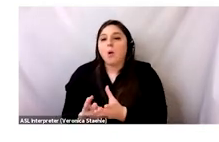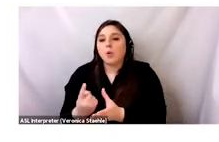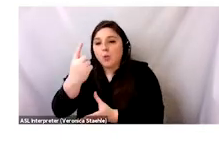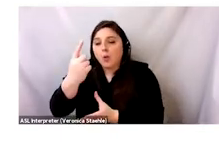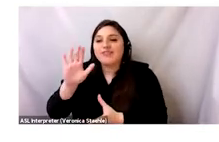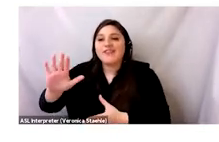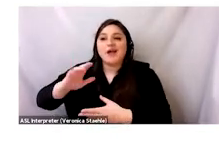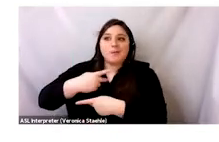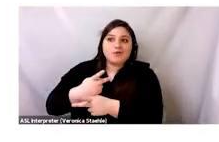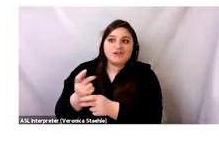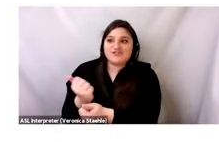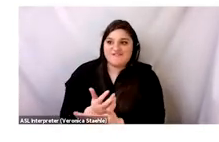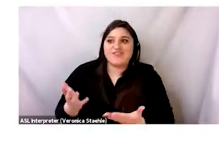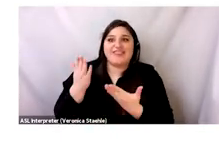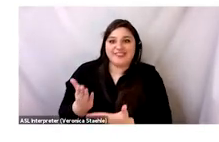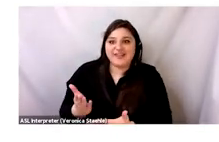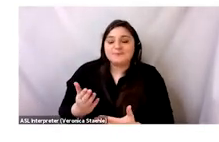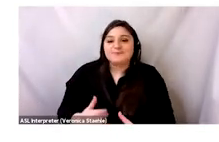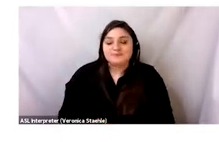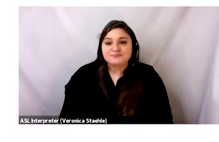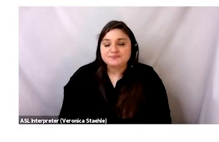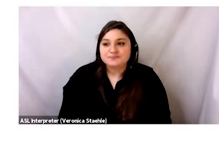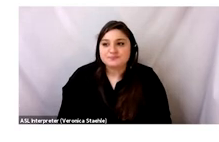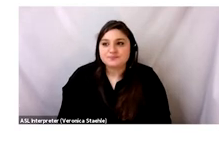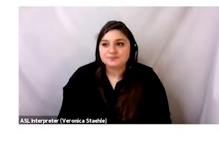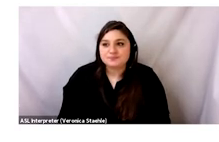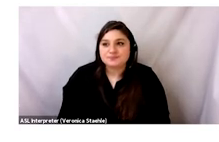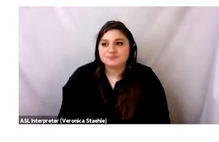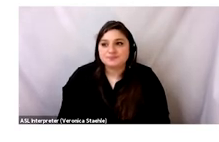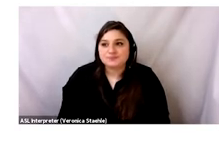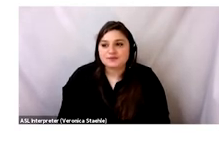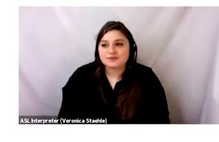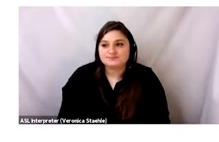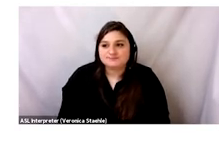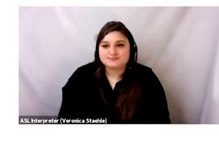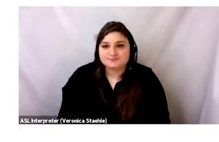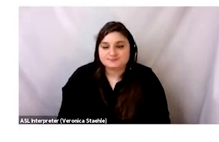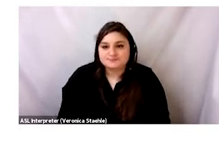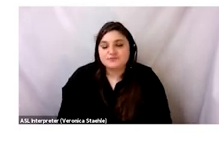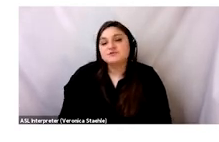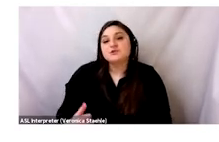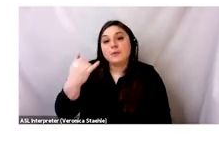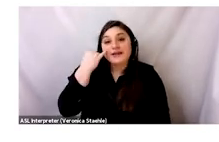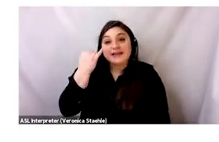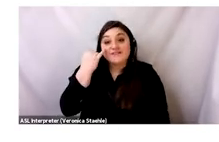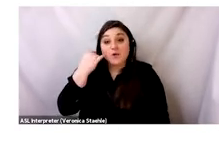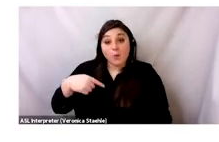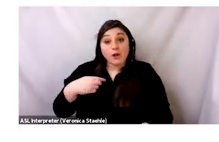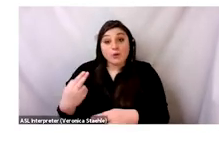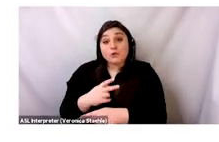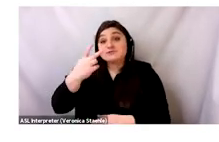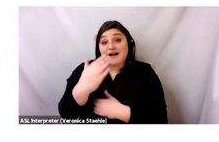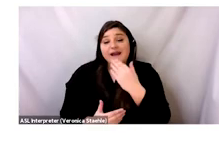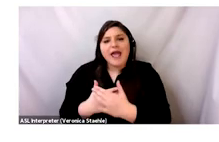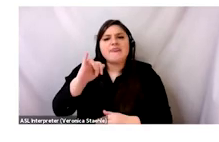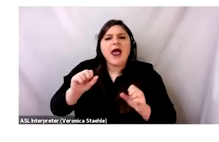with over-consuming, over-production and everything. And I feel if secondhand is definitely has the potential of being part of